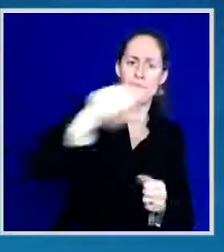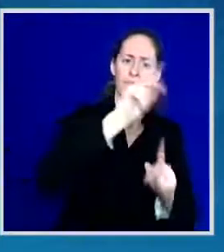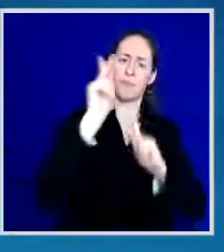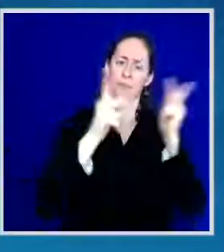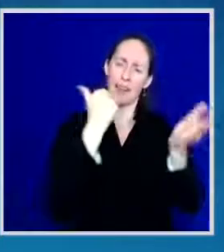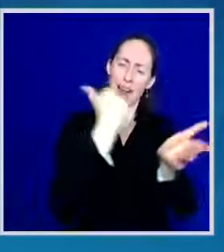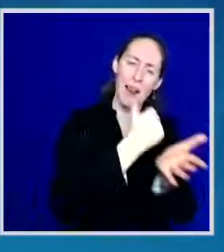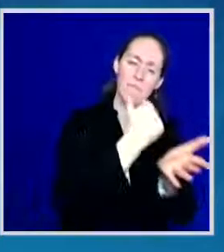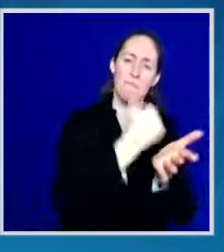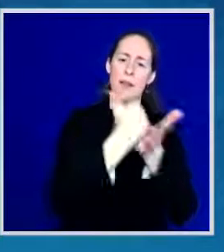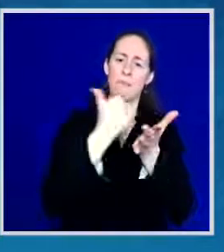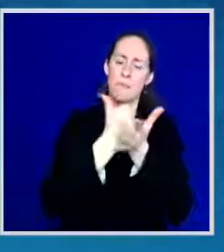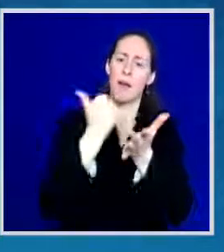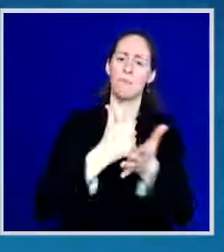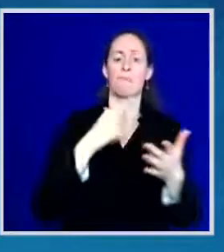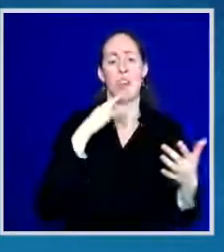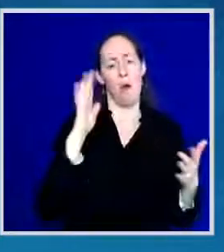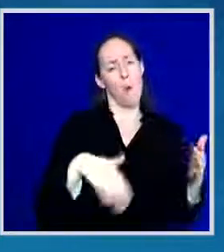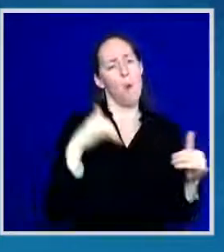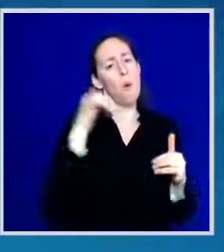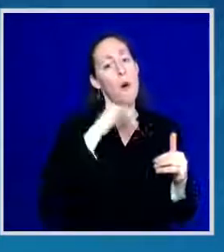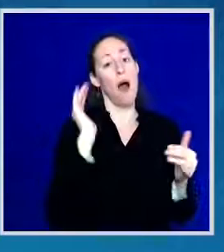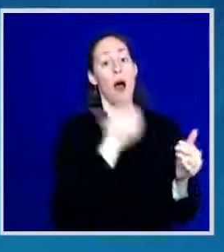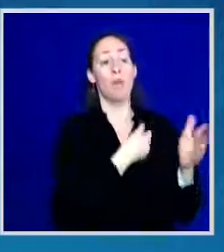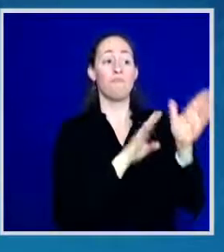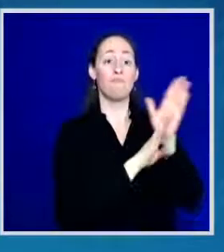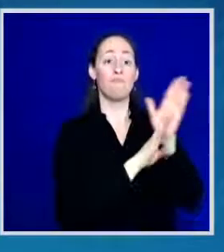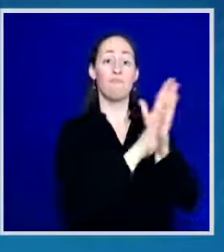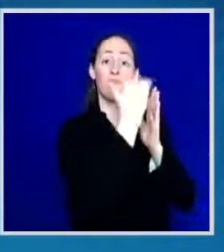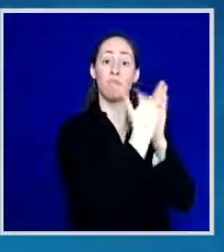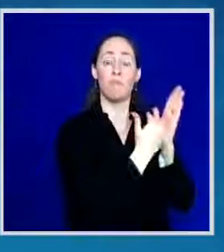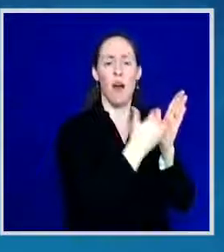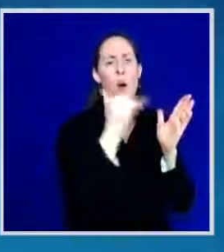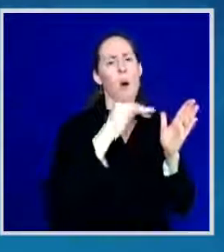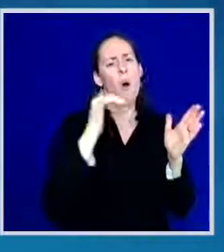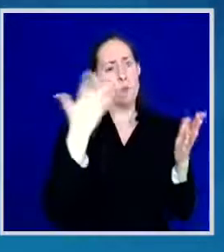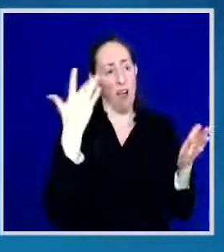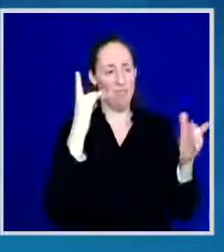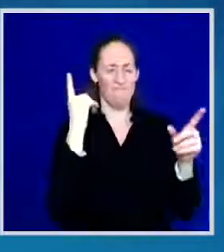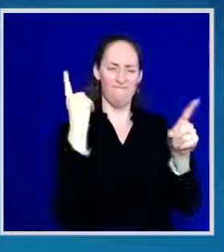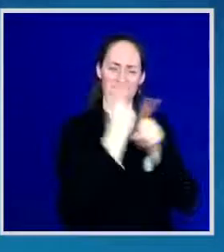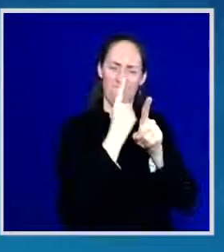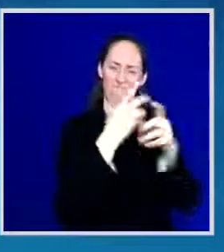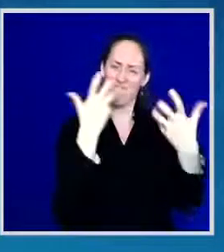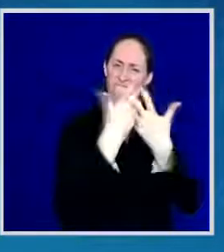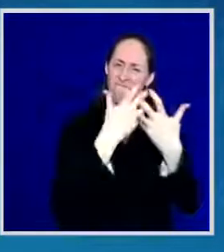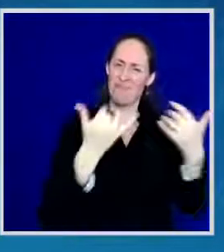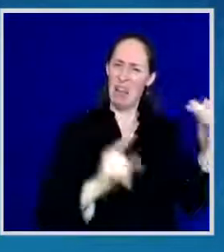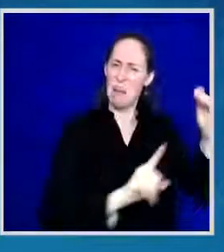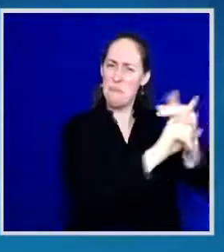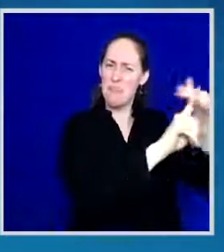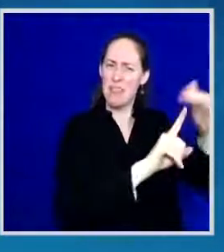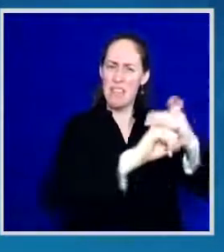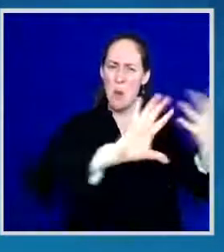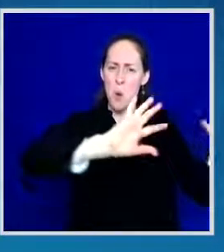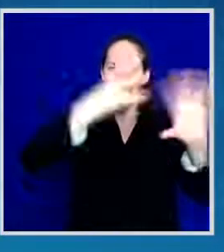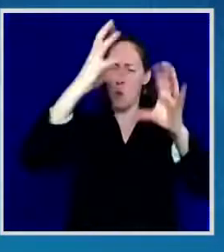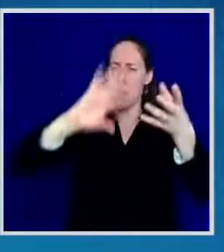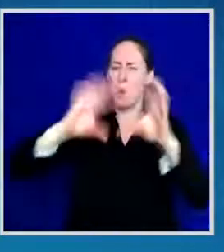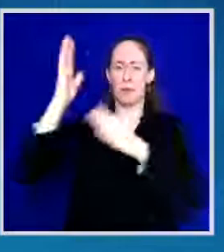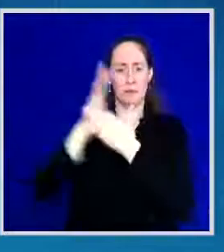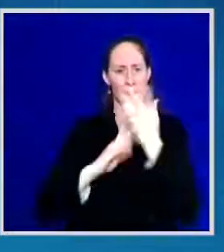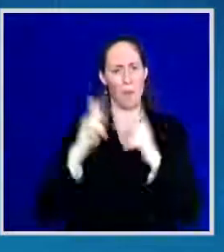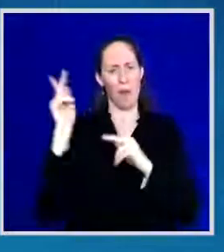plan to tackle a big crisis. And some said it was too big, but we went for it anyway.